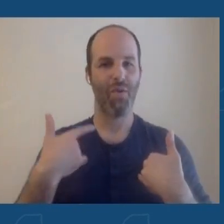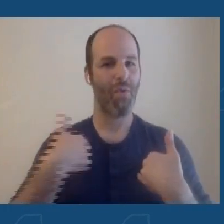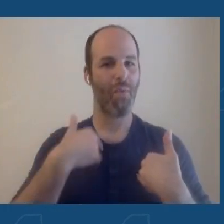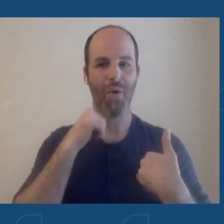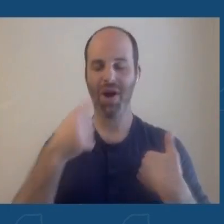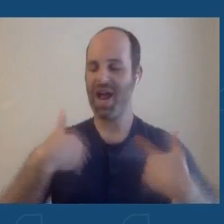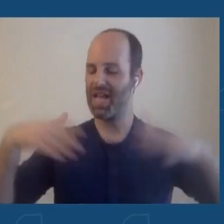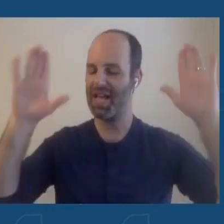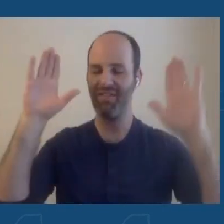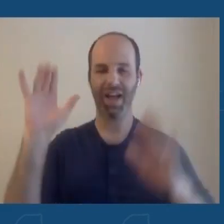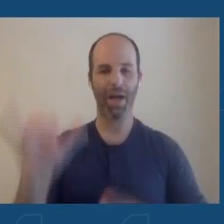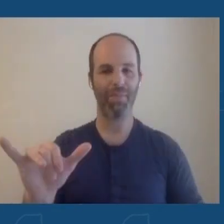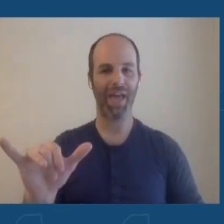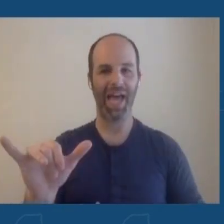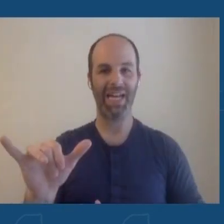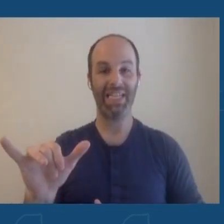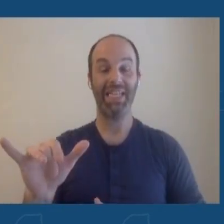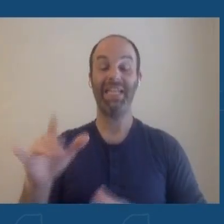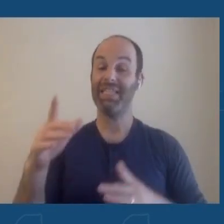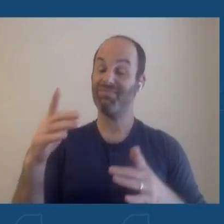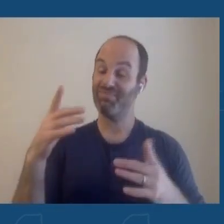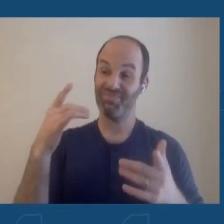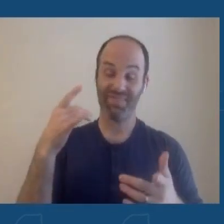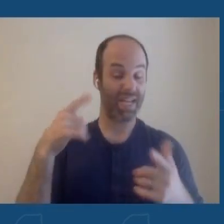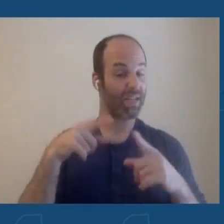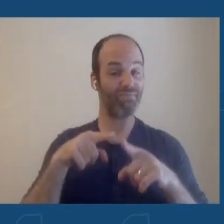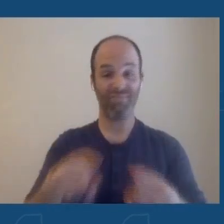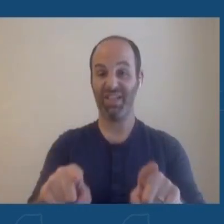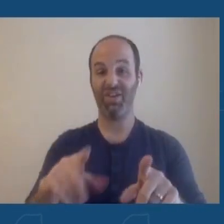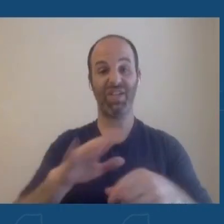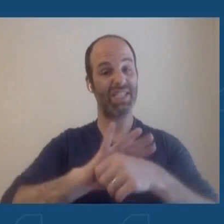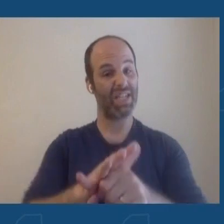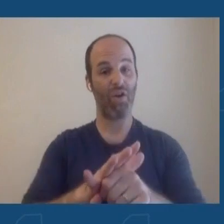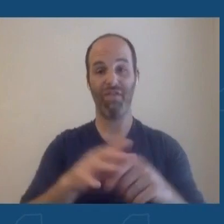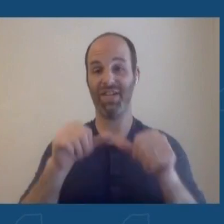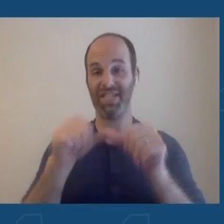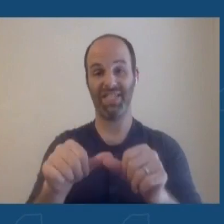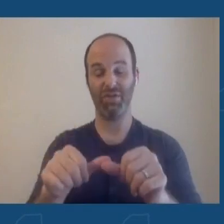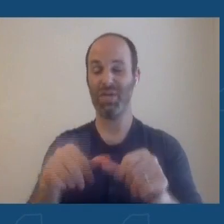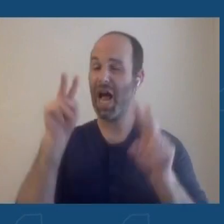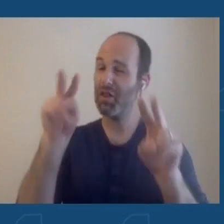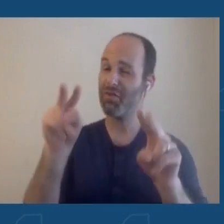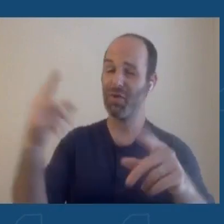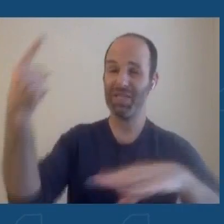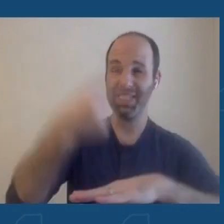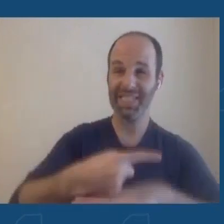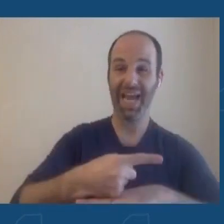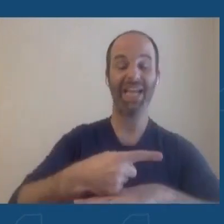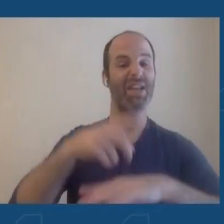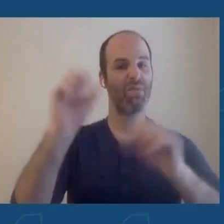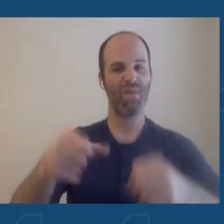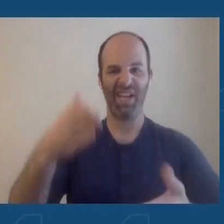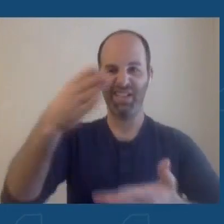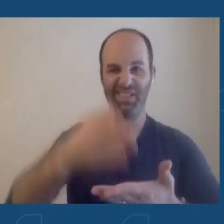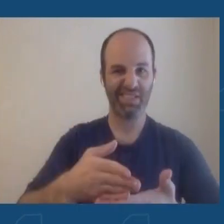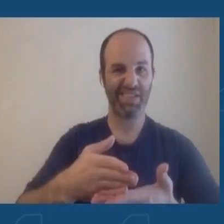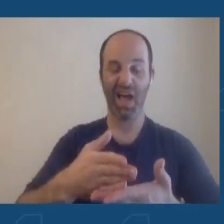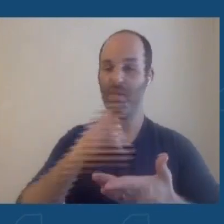flexibility as long as we're still in this environment. And I look forward to the day when we don't need to have those concerns, but also